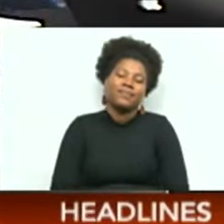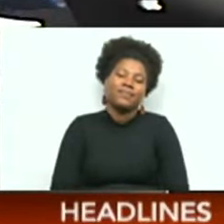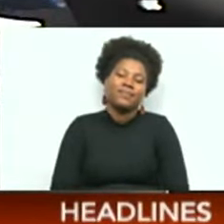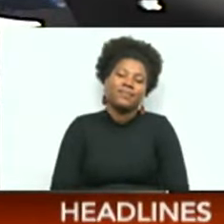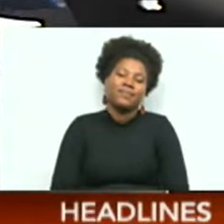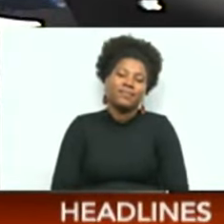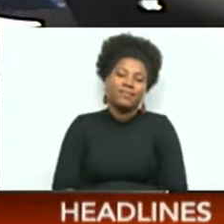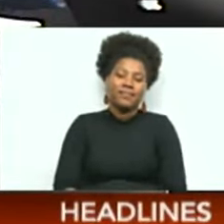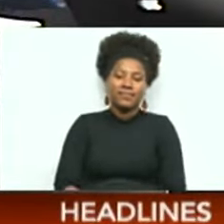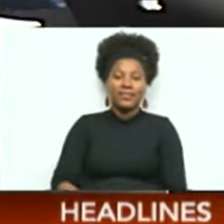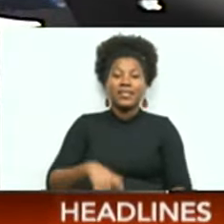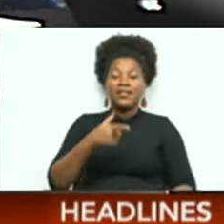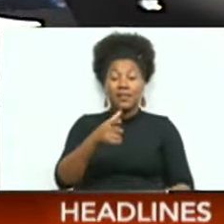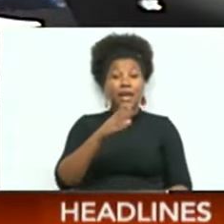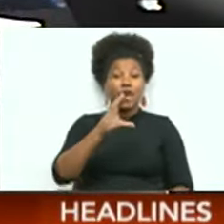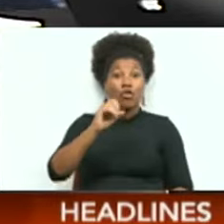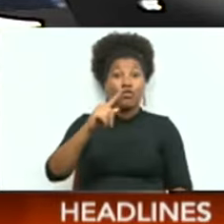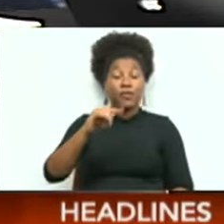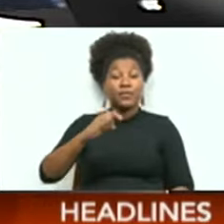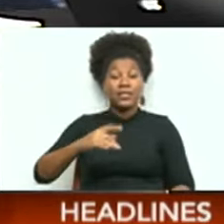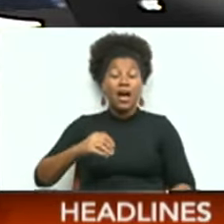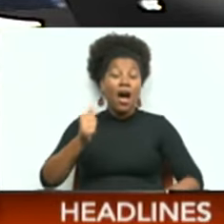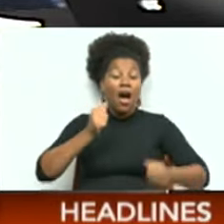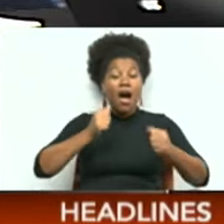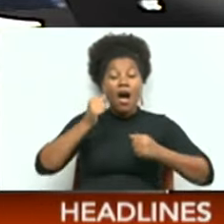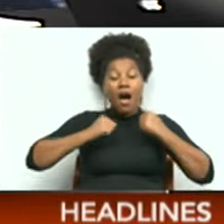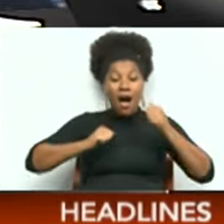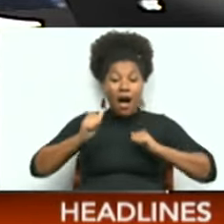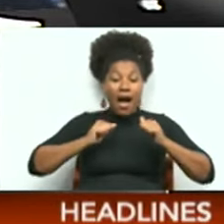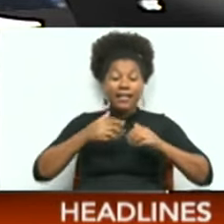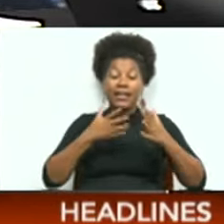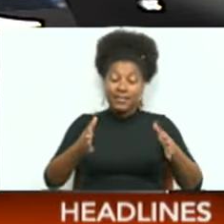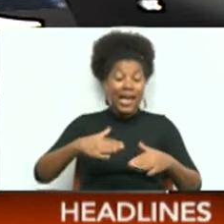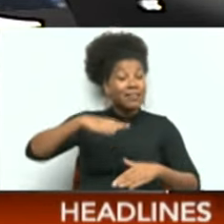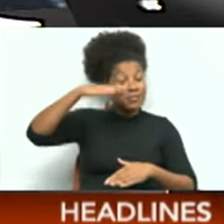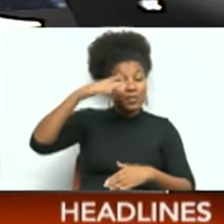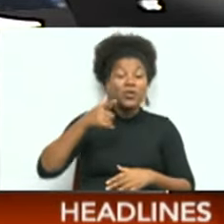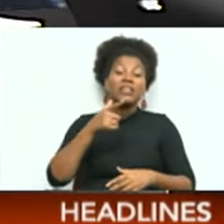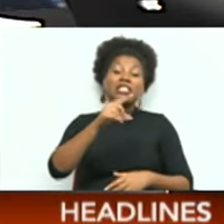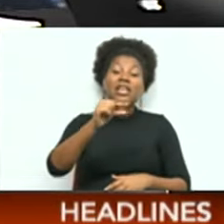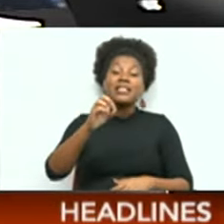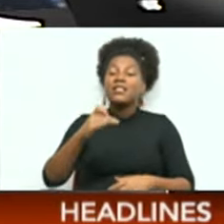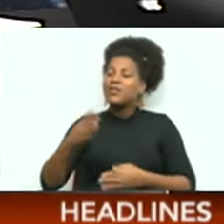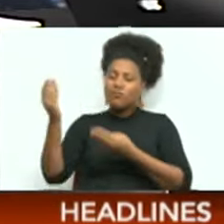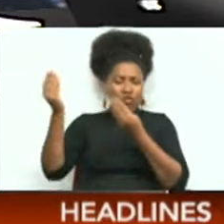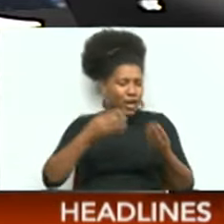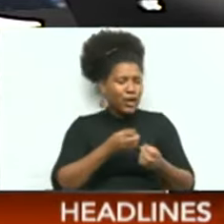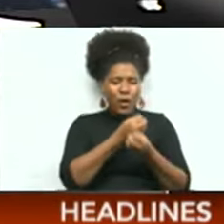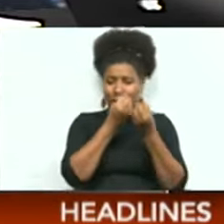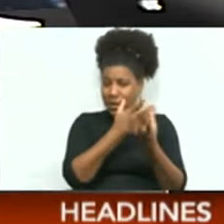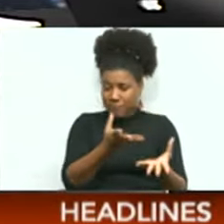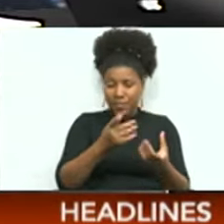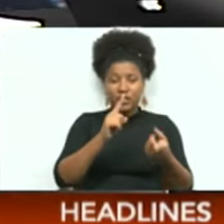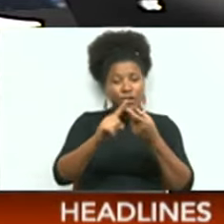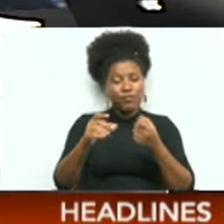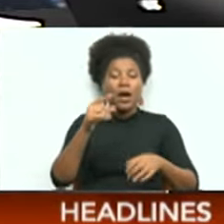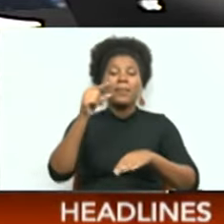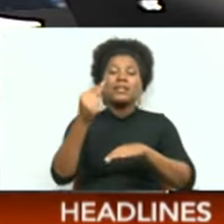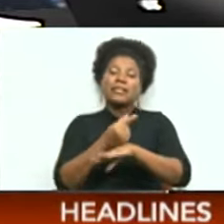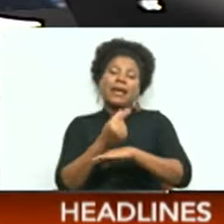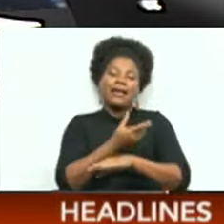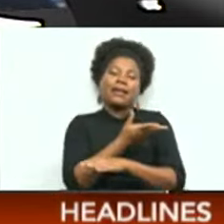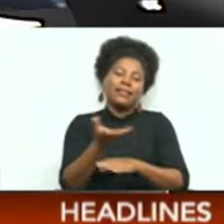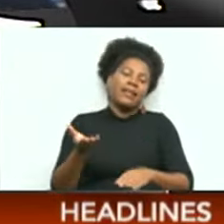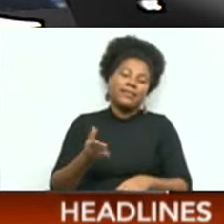Soon some of our Karifta athletes will be making that sport hype. Oh men with Jassy bringing us all the highlights across all platforms here at Guardian Media.